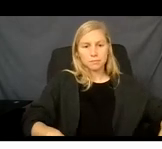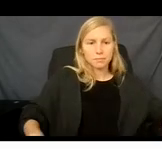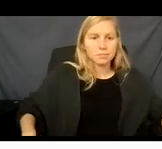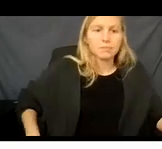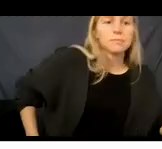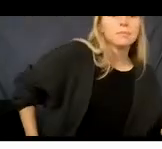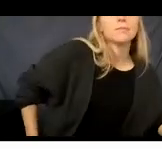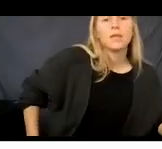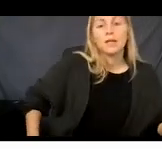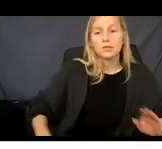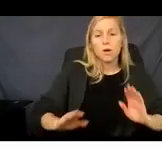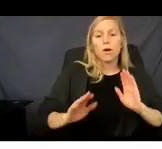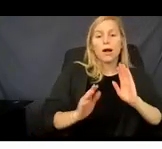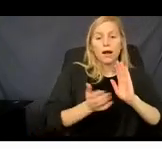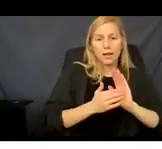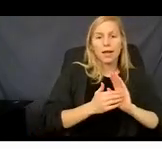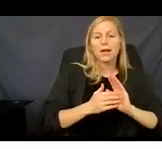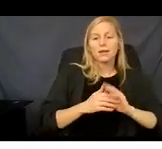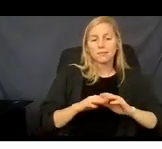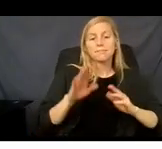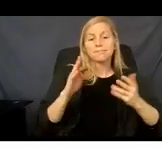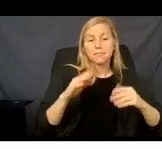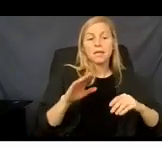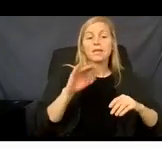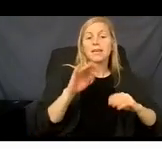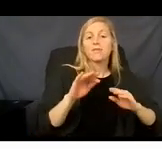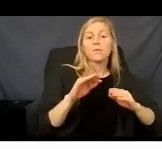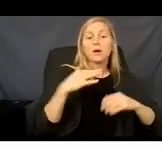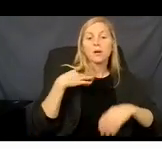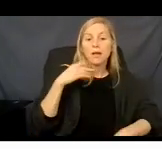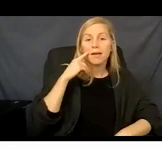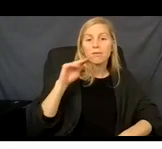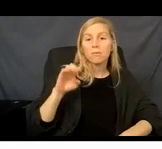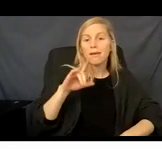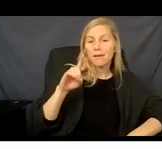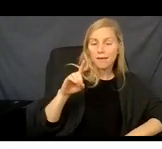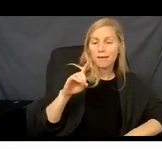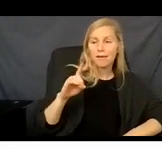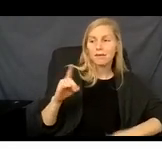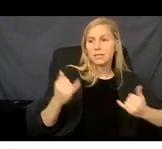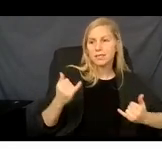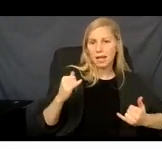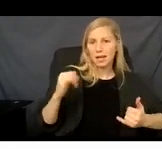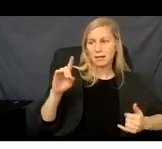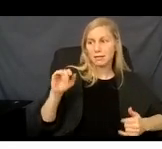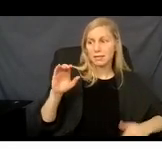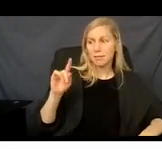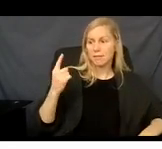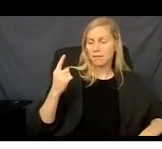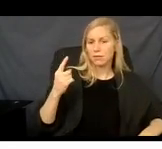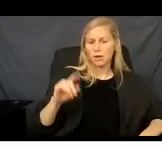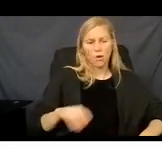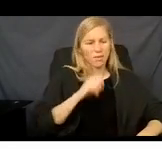So if you apply for Medicaid today being the 1st of December, that's not a good